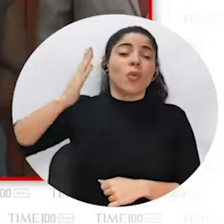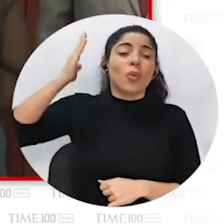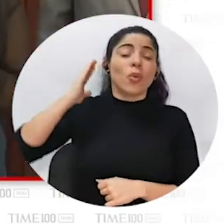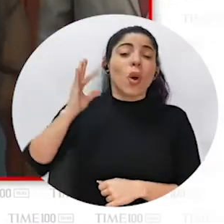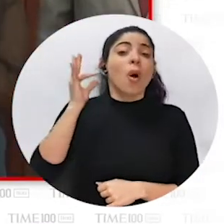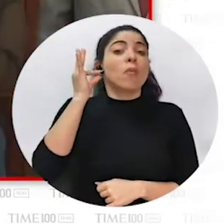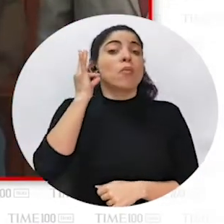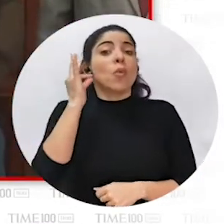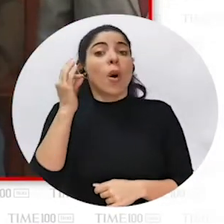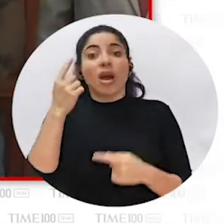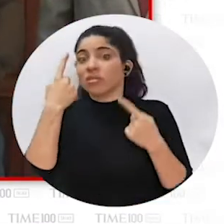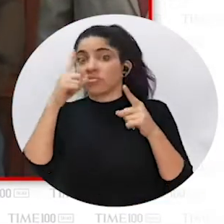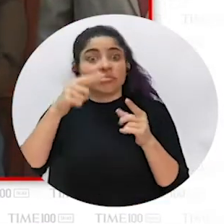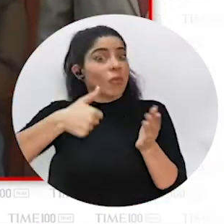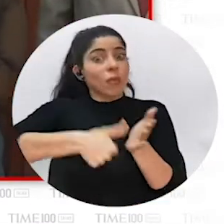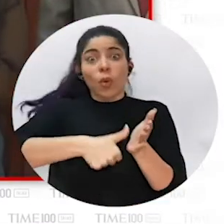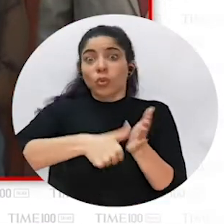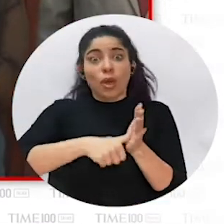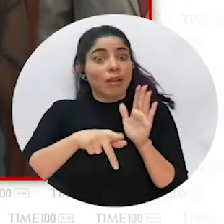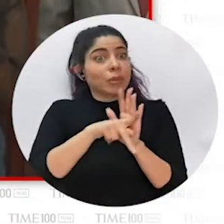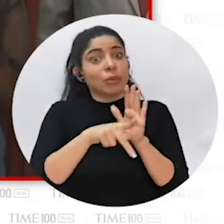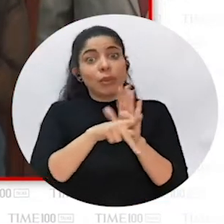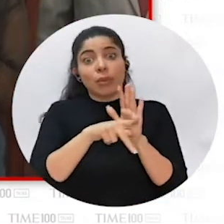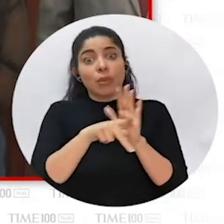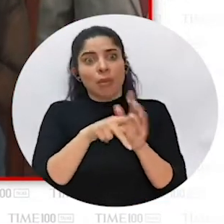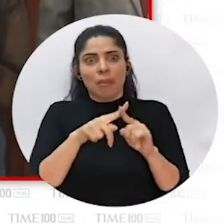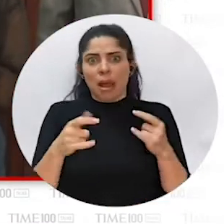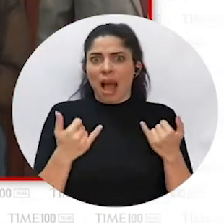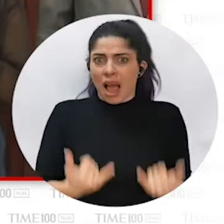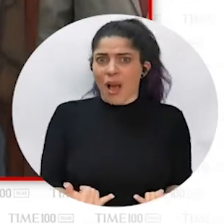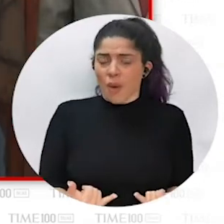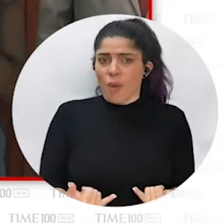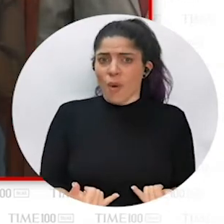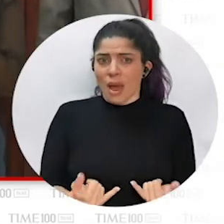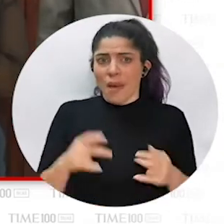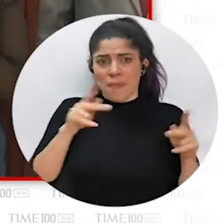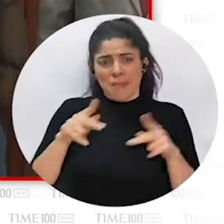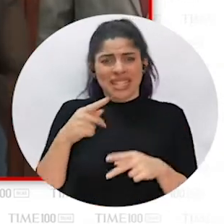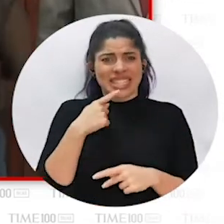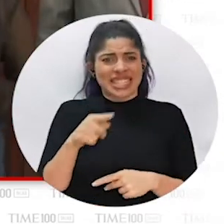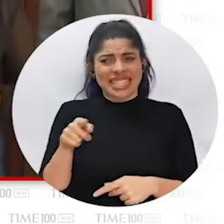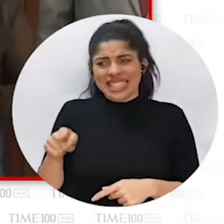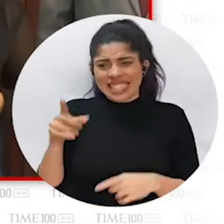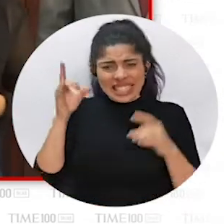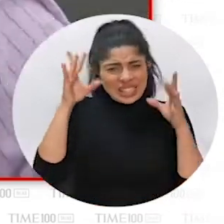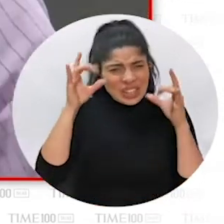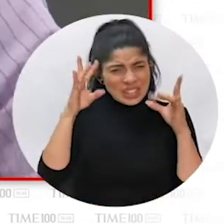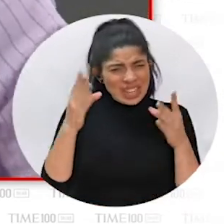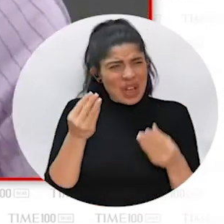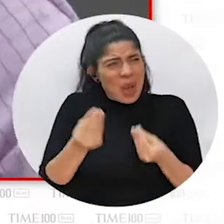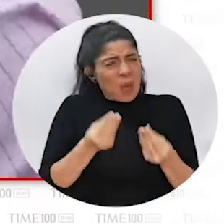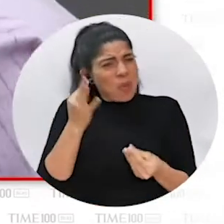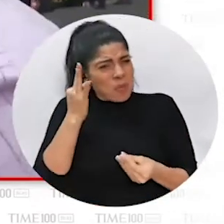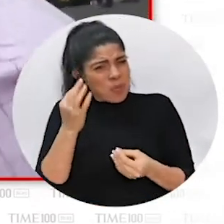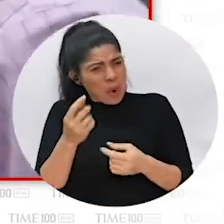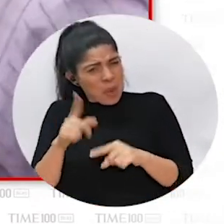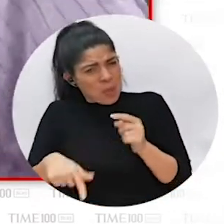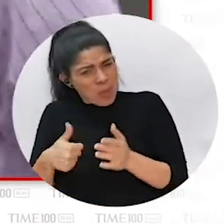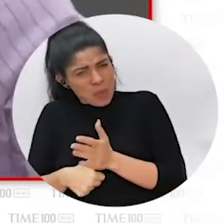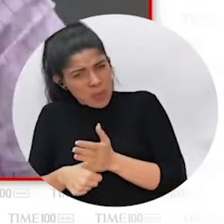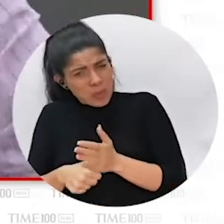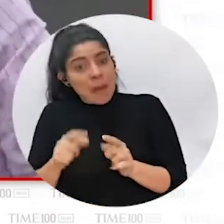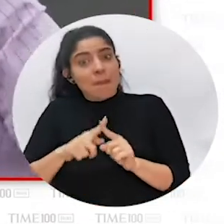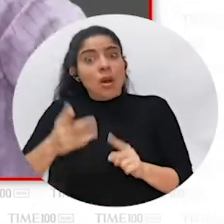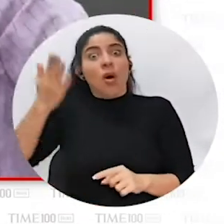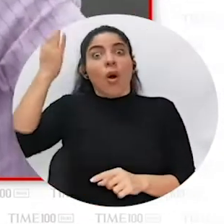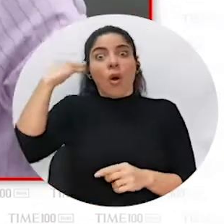decades ago were not able to vote. Currently, that is an idea that people say that was nonsense, but at